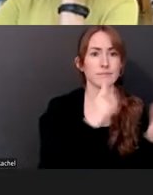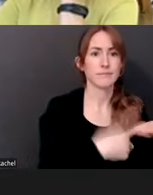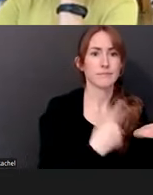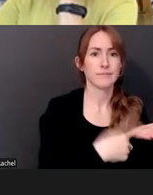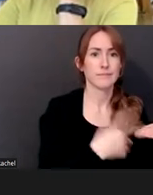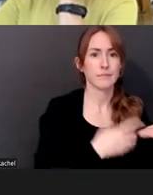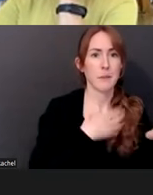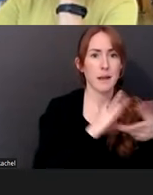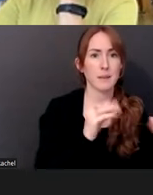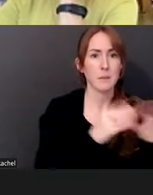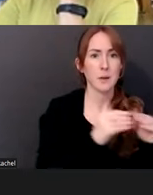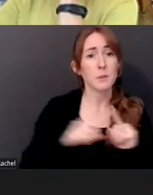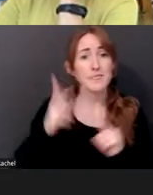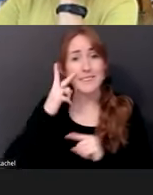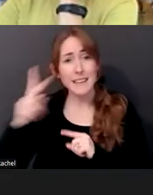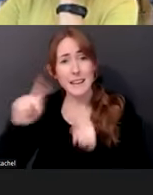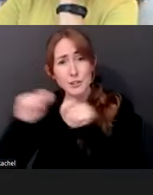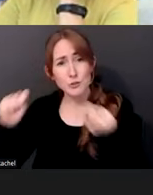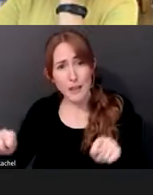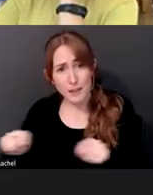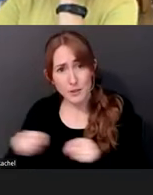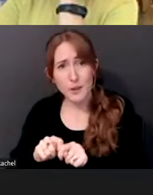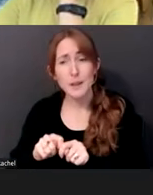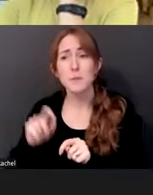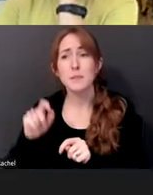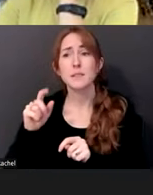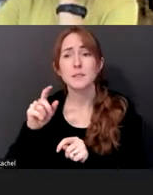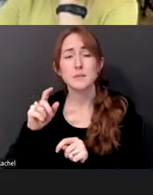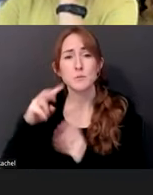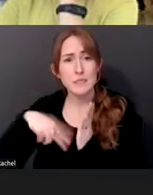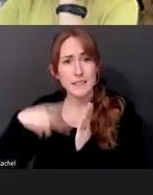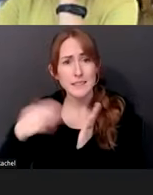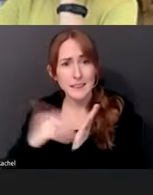be able to go back to it. Um, and so thank you for your work, Walter.